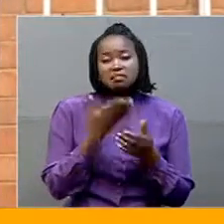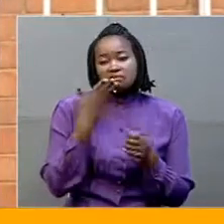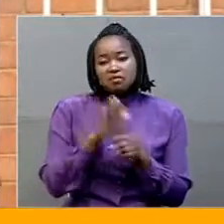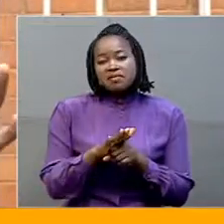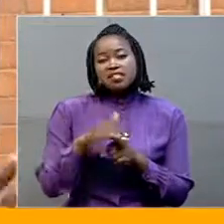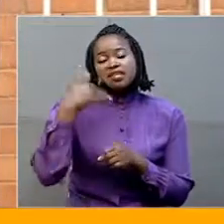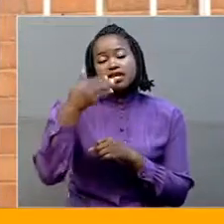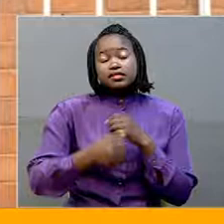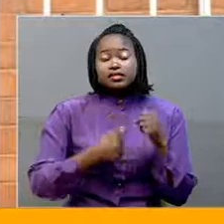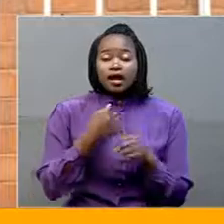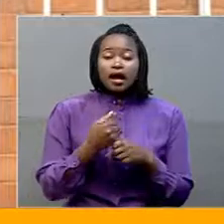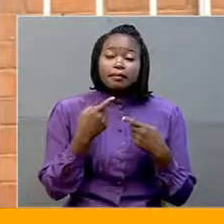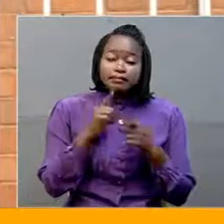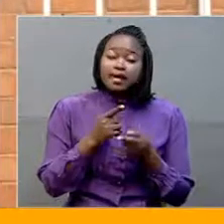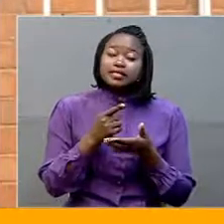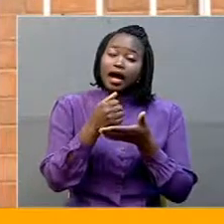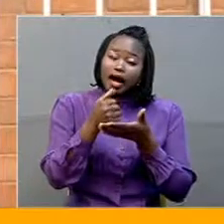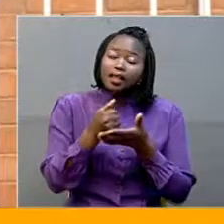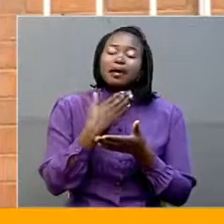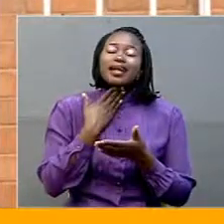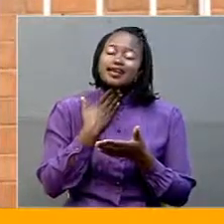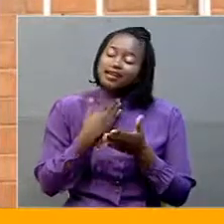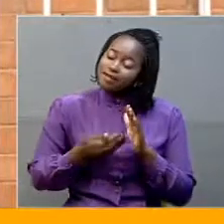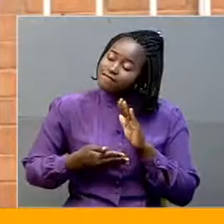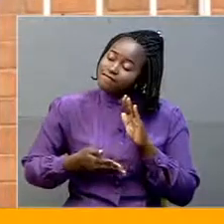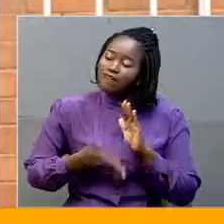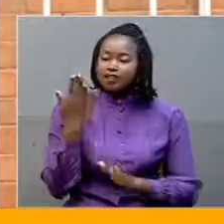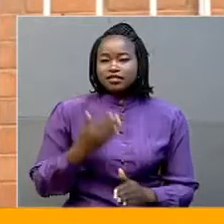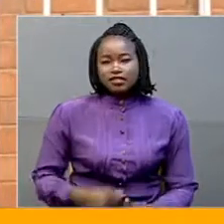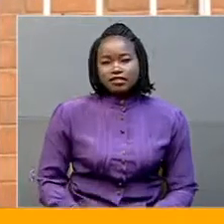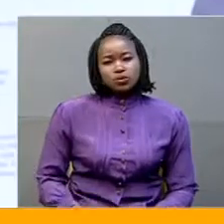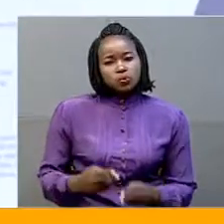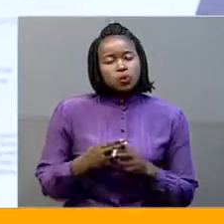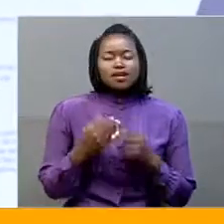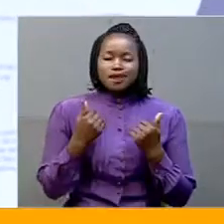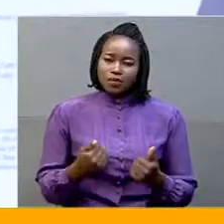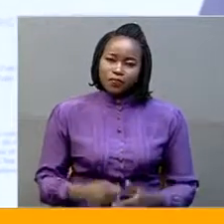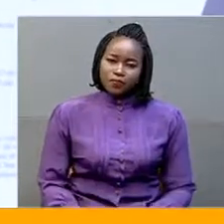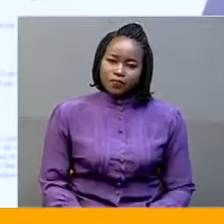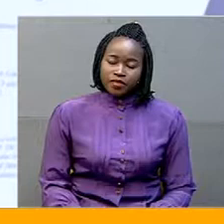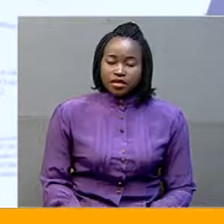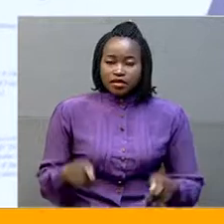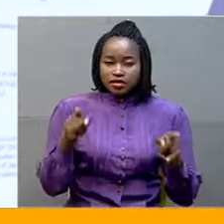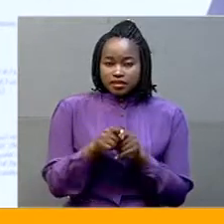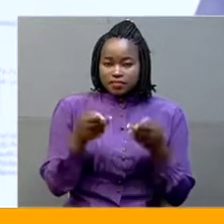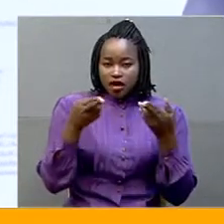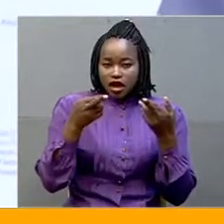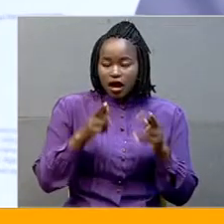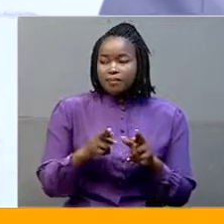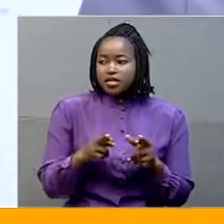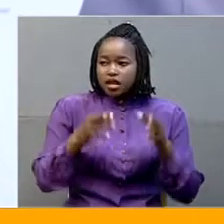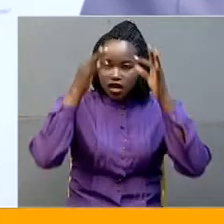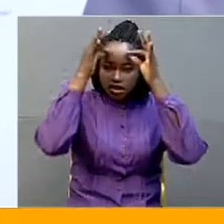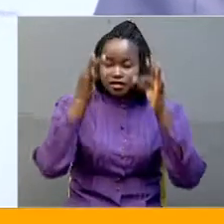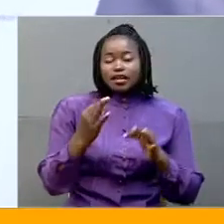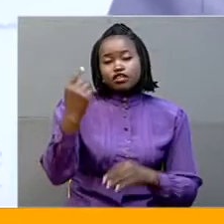It is for this reason therefore that they decided